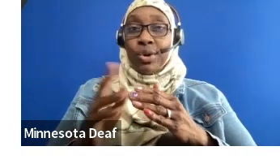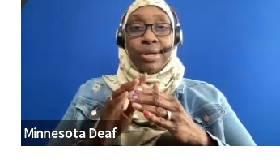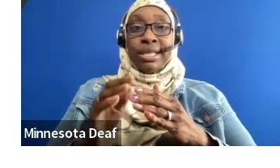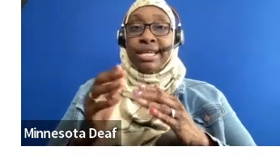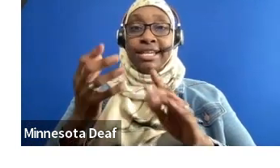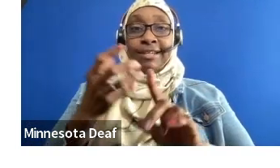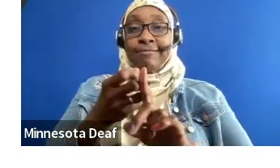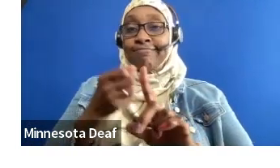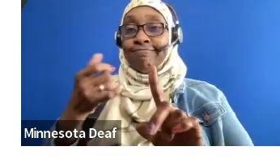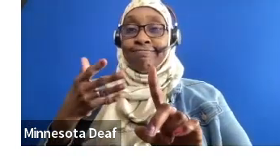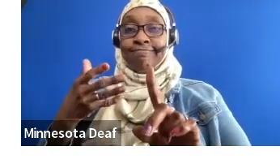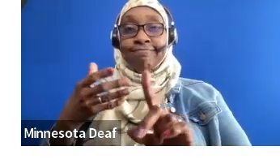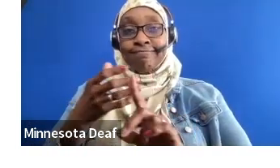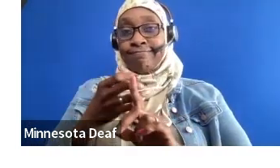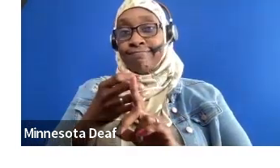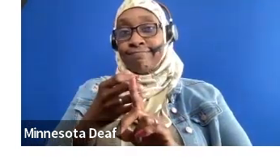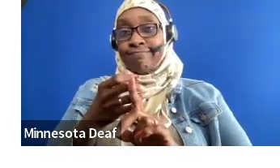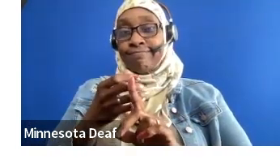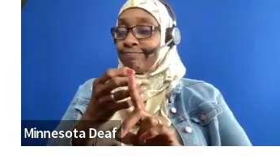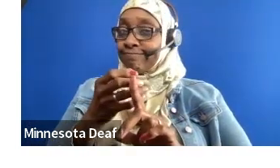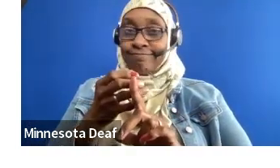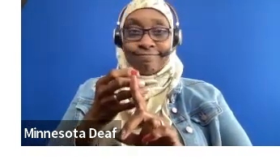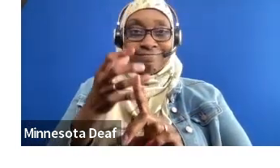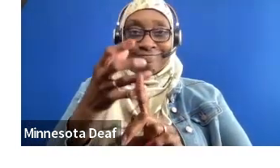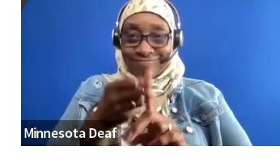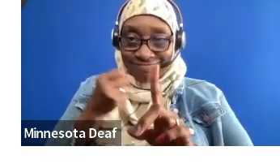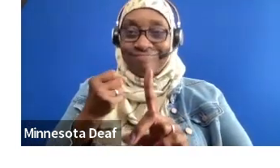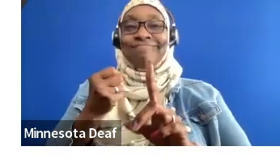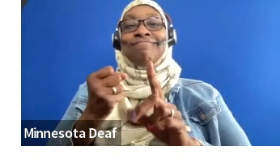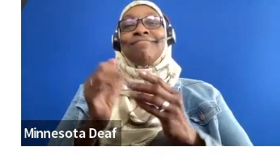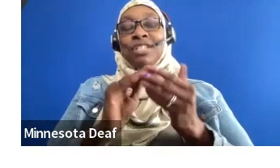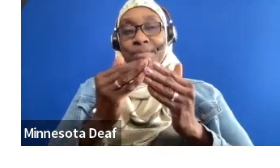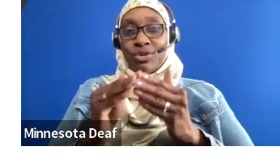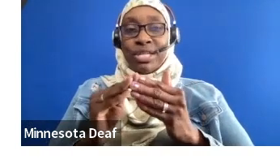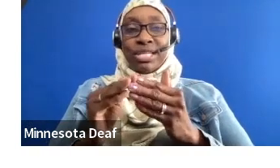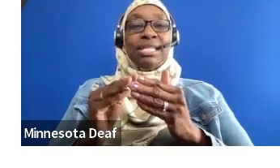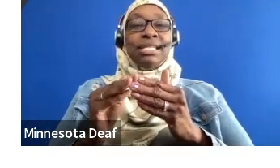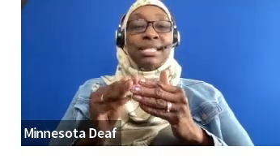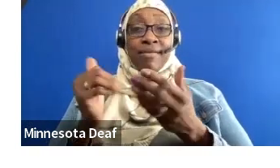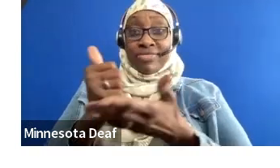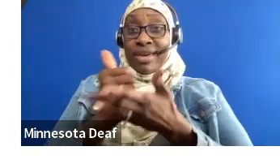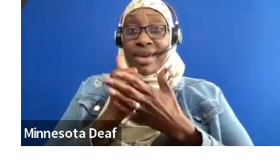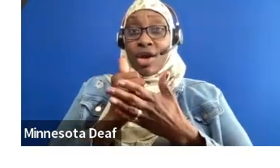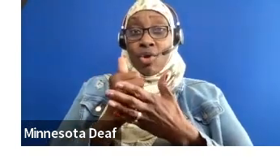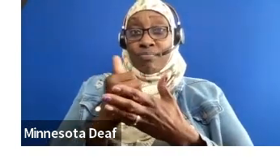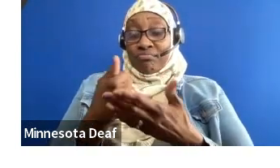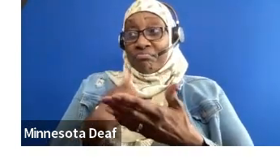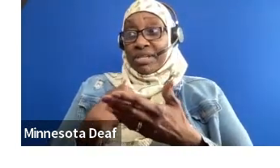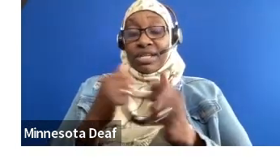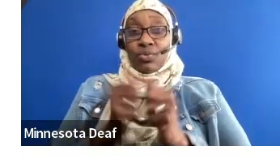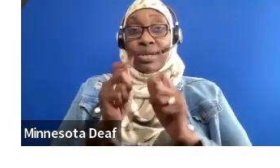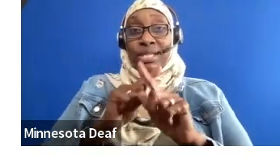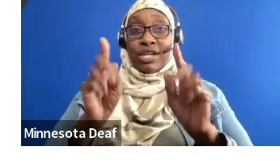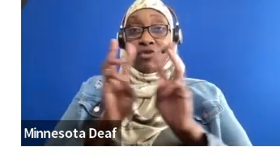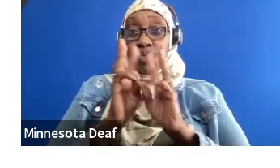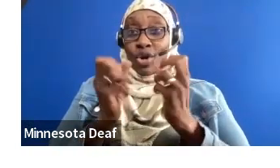that they do, right? So they did interview workshops, college literacy, all those things. I partook in those workshops. That's the only reason why I'm so good at public